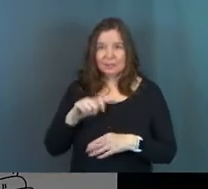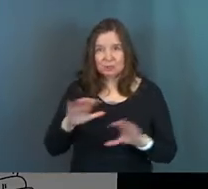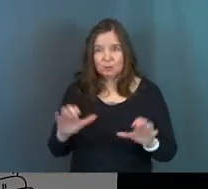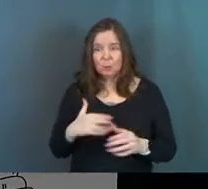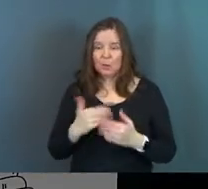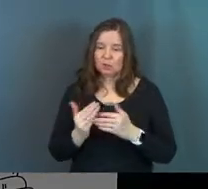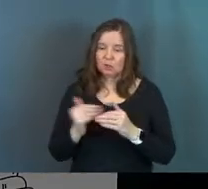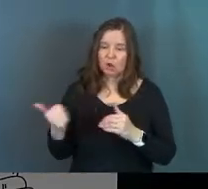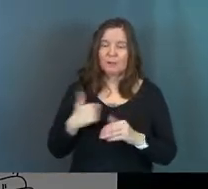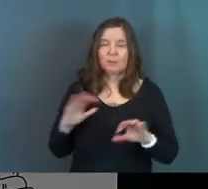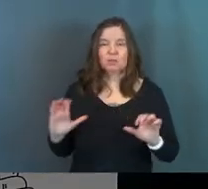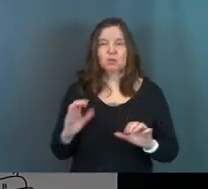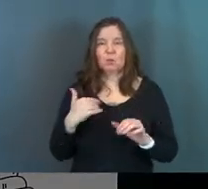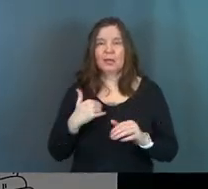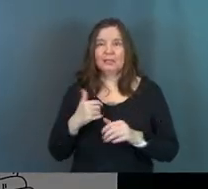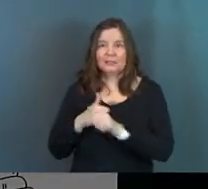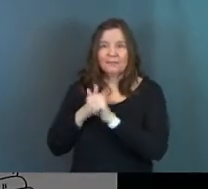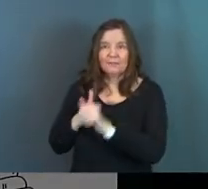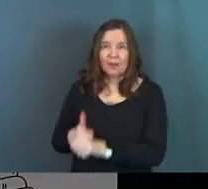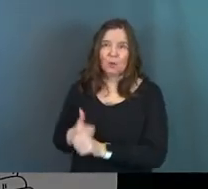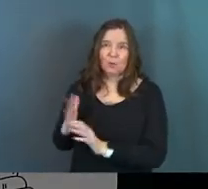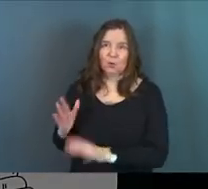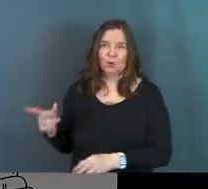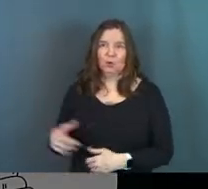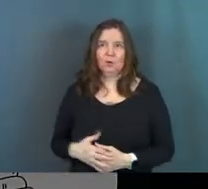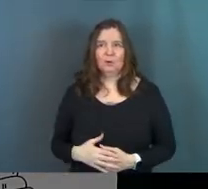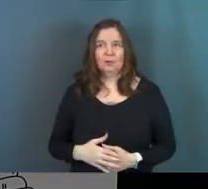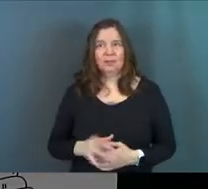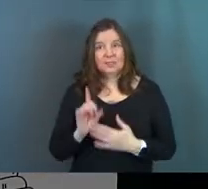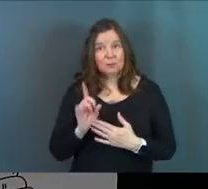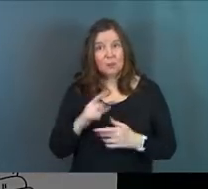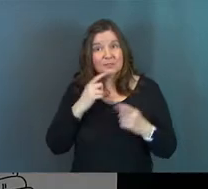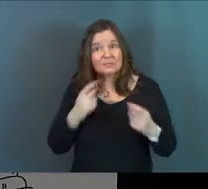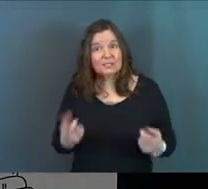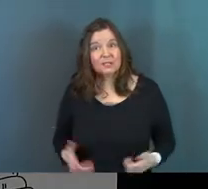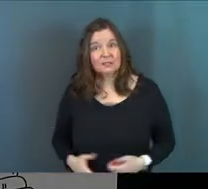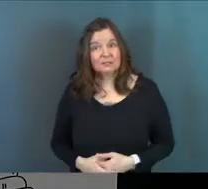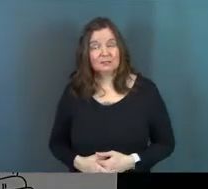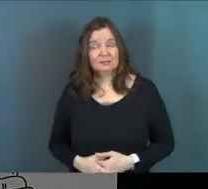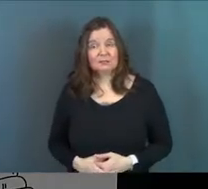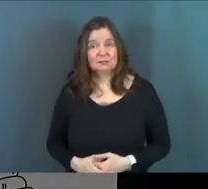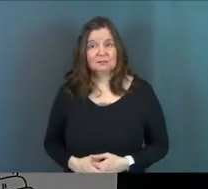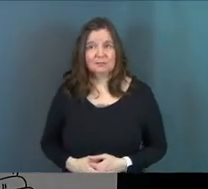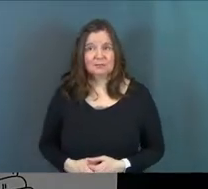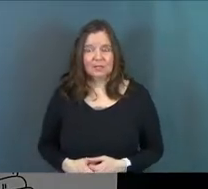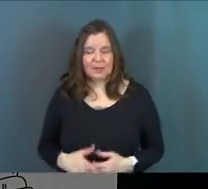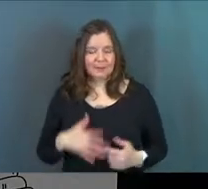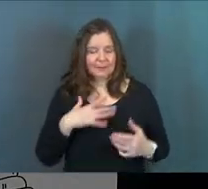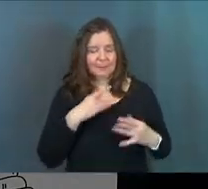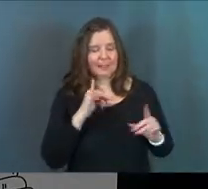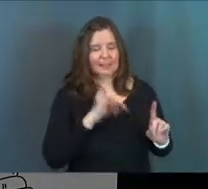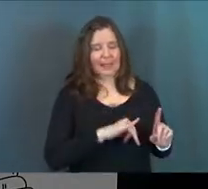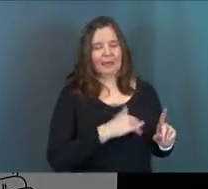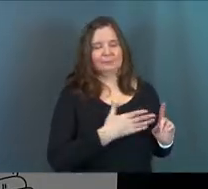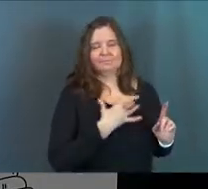actually telling me I need to be doing, what he's calling me to do as his follower. That's moments of sin. Saying, I'm choosing the flesh